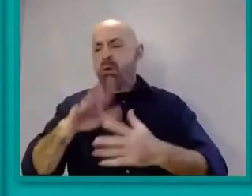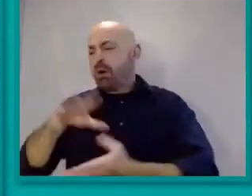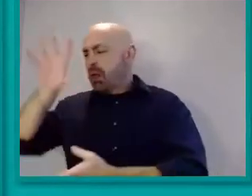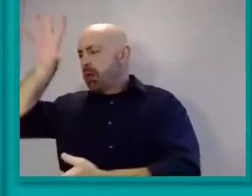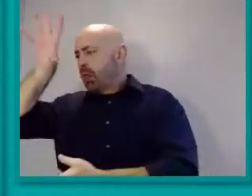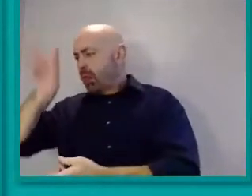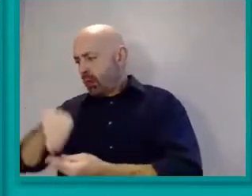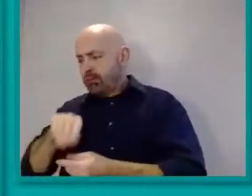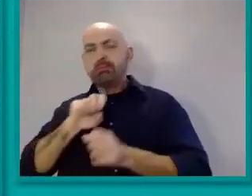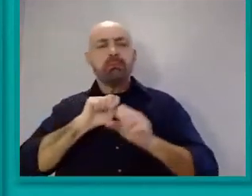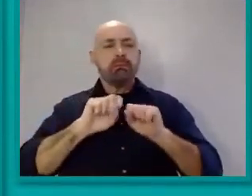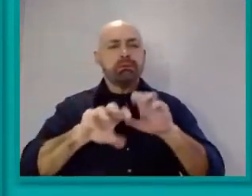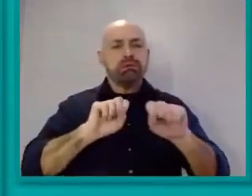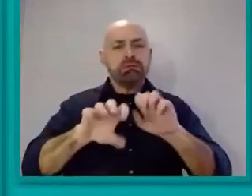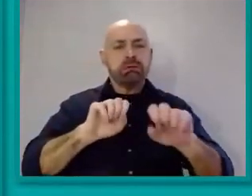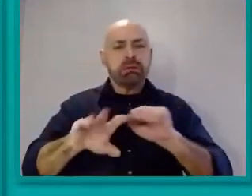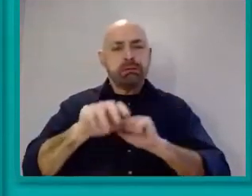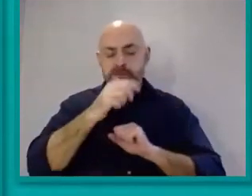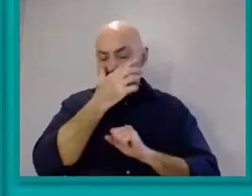being made there.